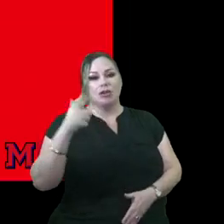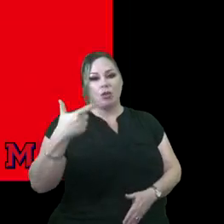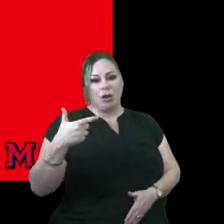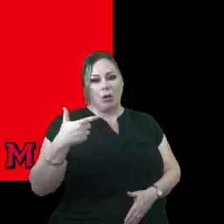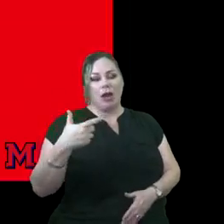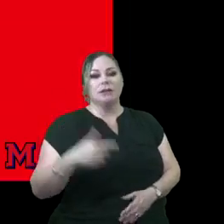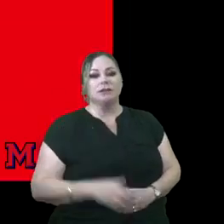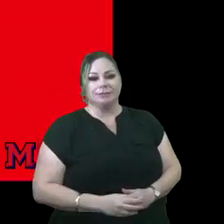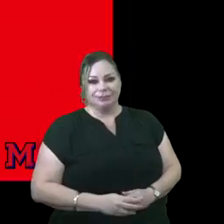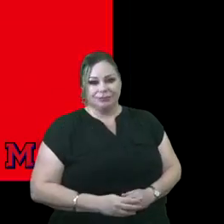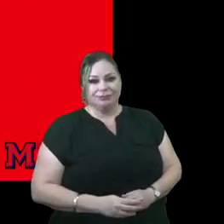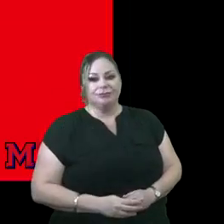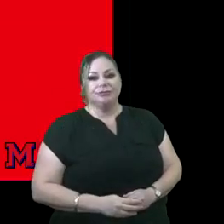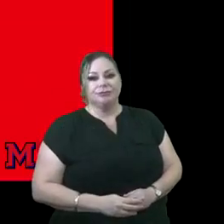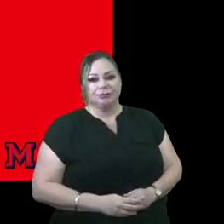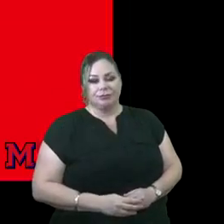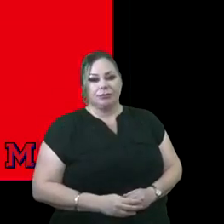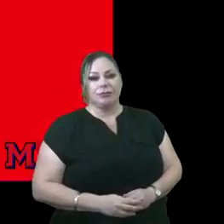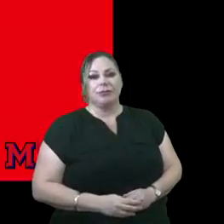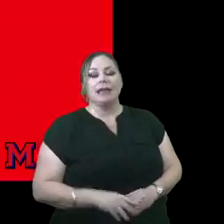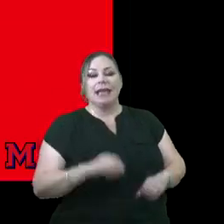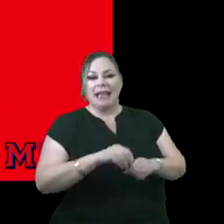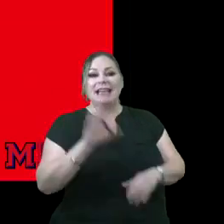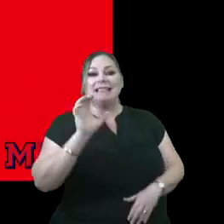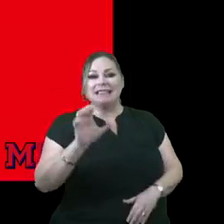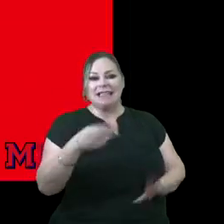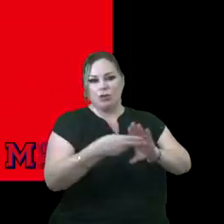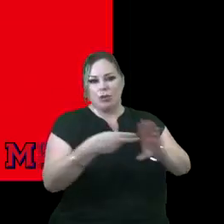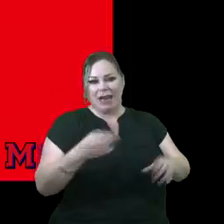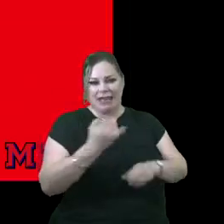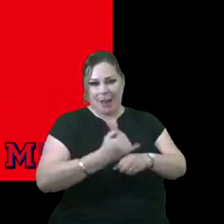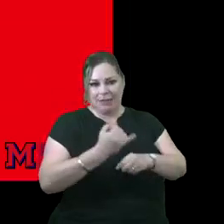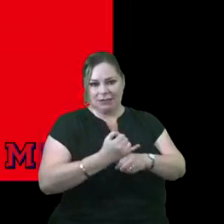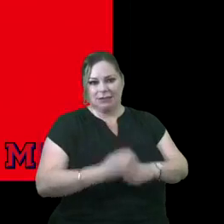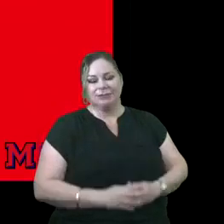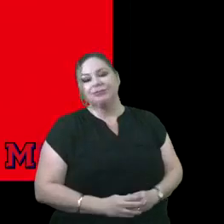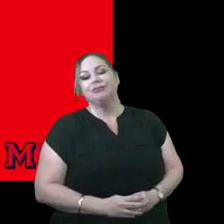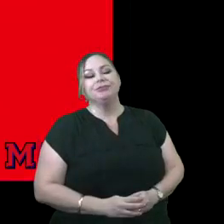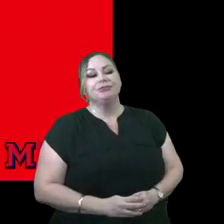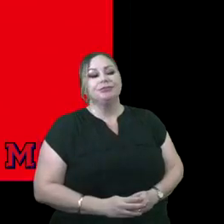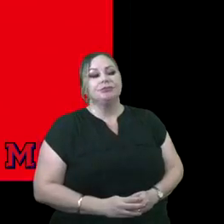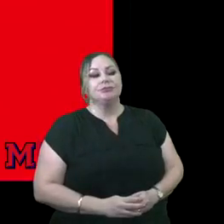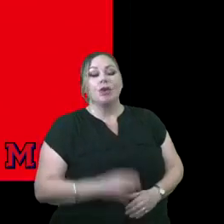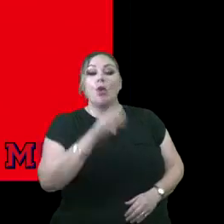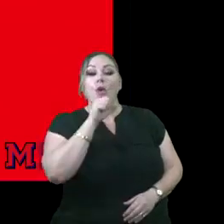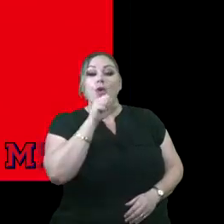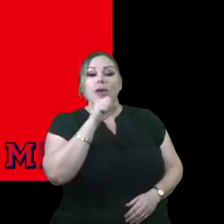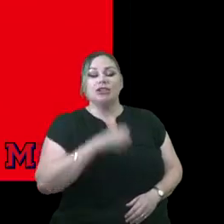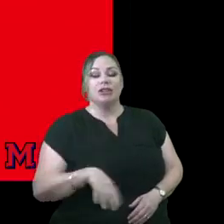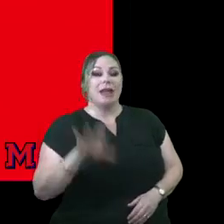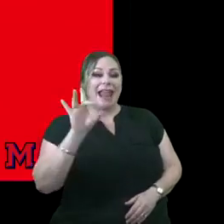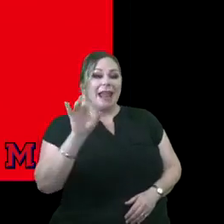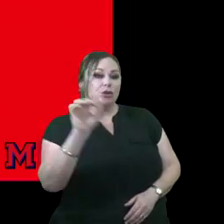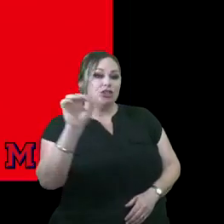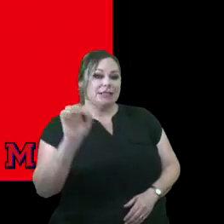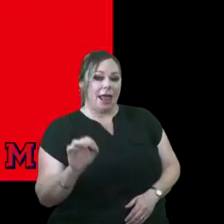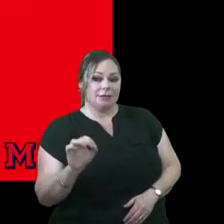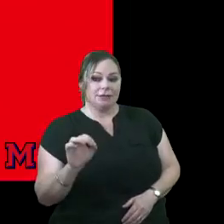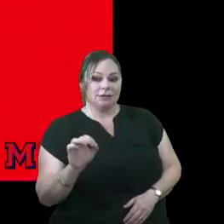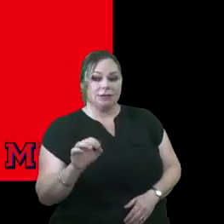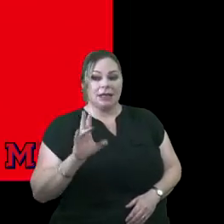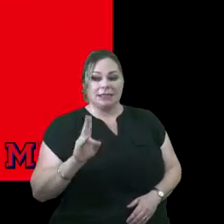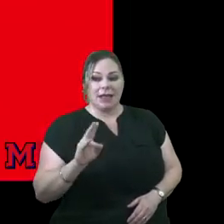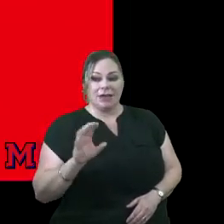% of our students who are sitting in a C rated campus. In orange we have 8% or